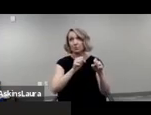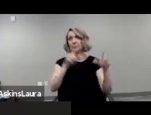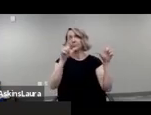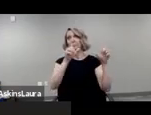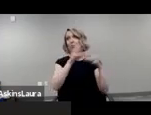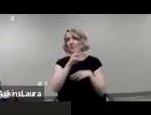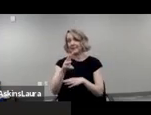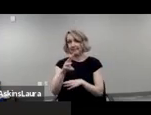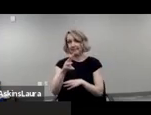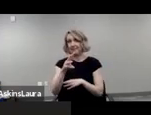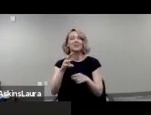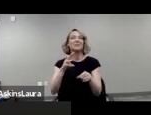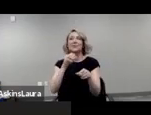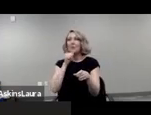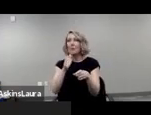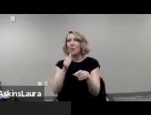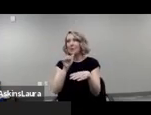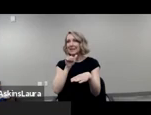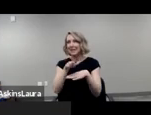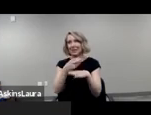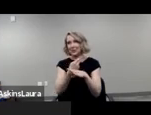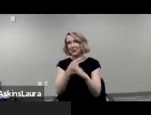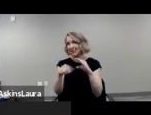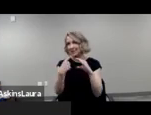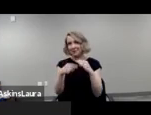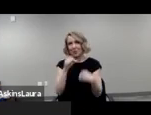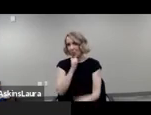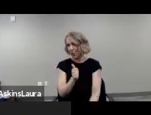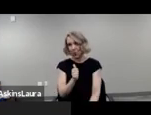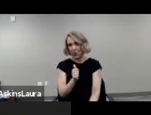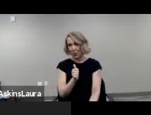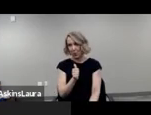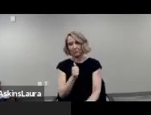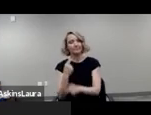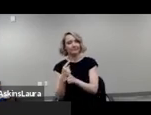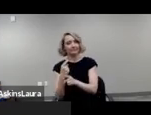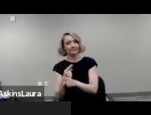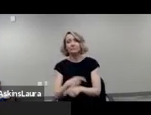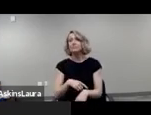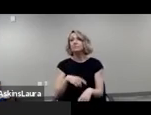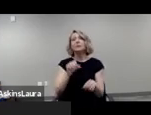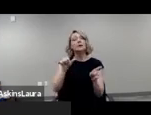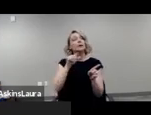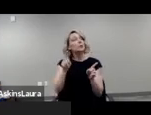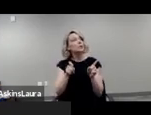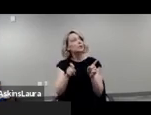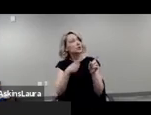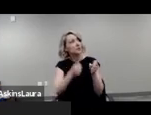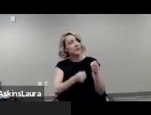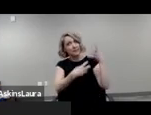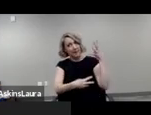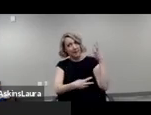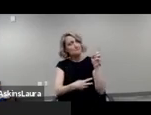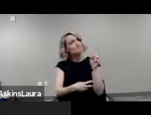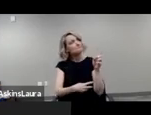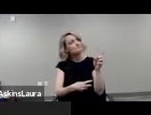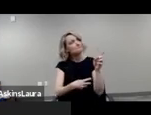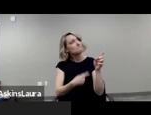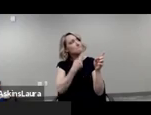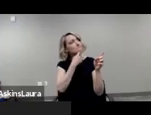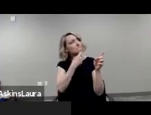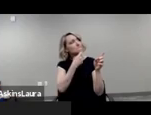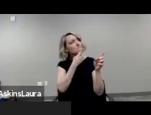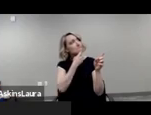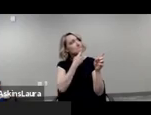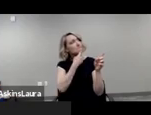um they're sending it to you by email right um and then the one of the questions is um uh